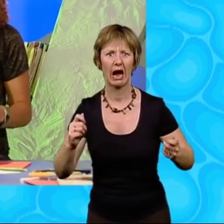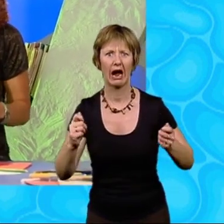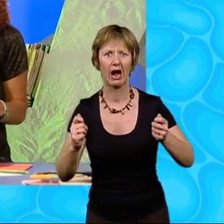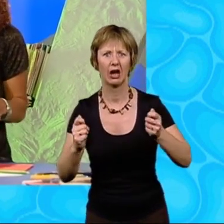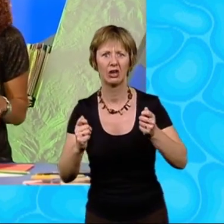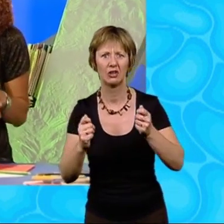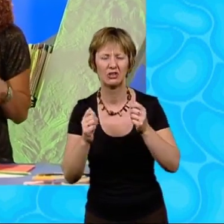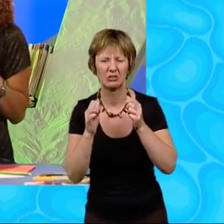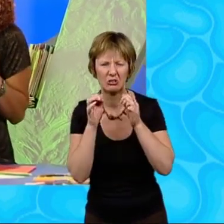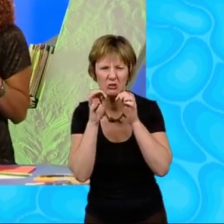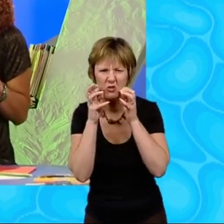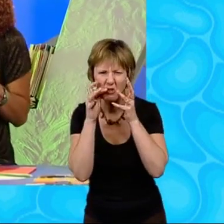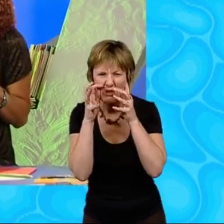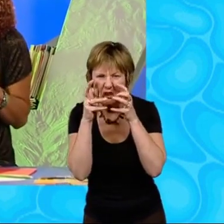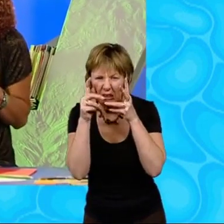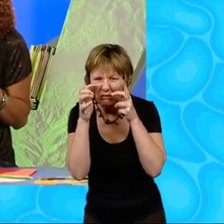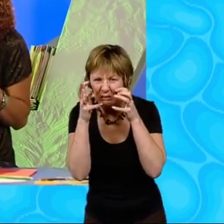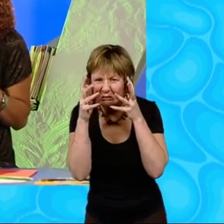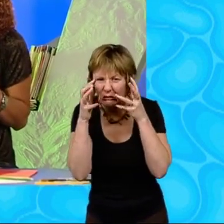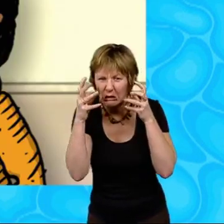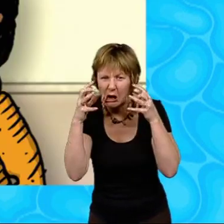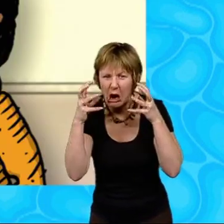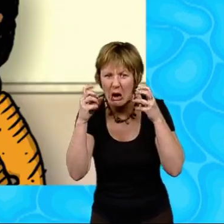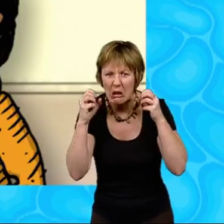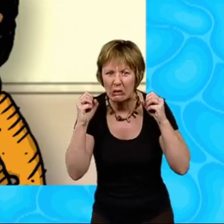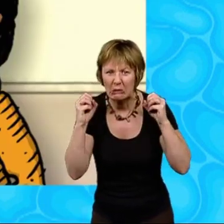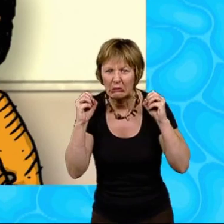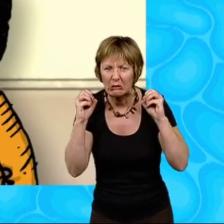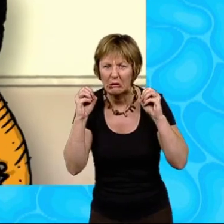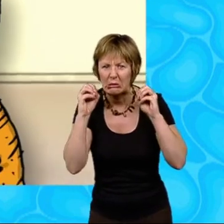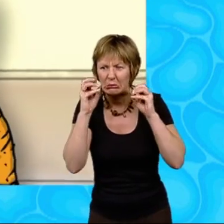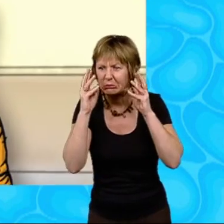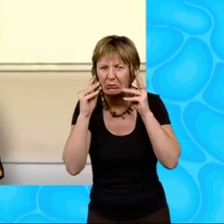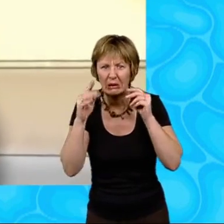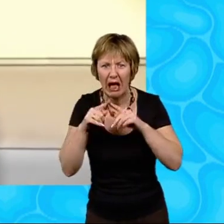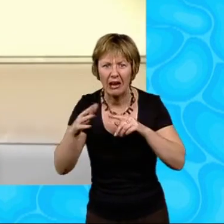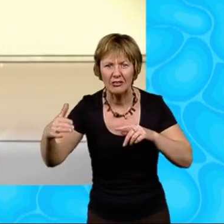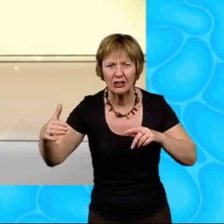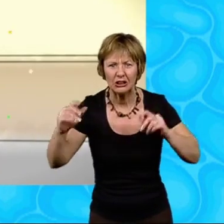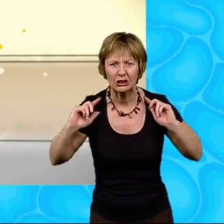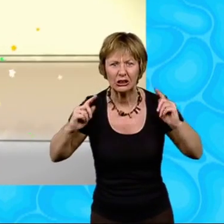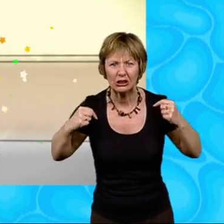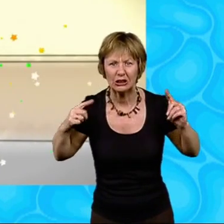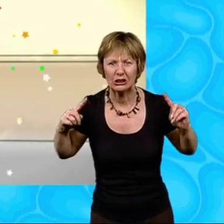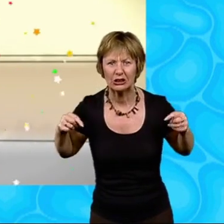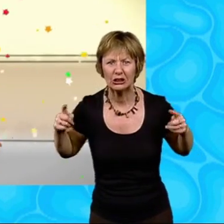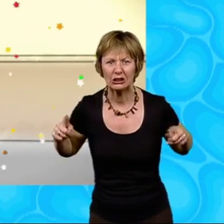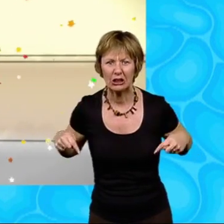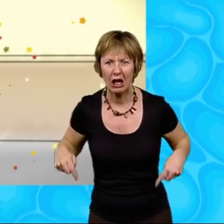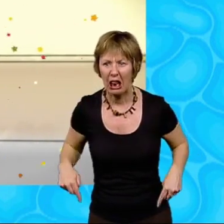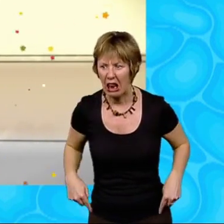crinkly and wrinkly and she started sprouting scales all over her arms and her legs and her face.